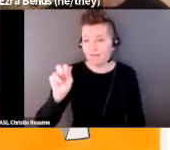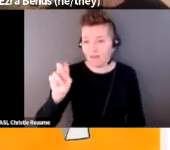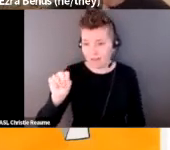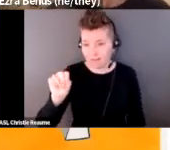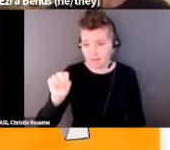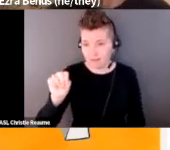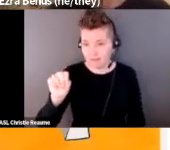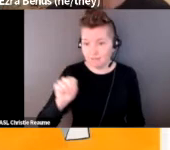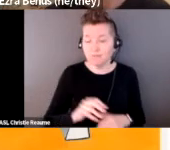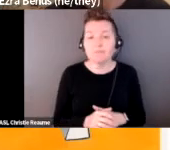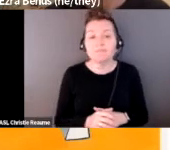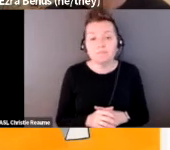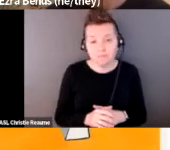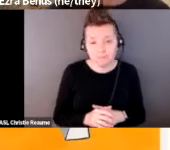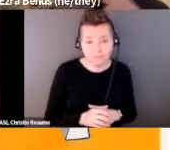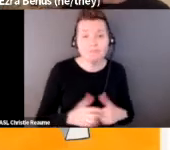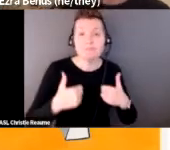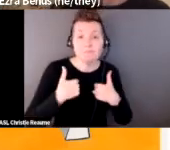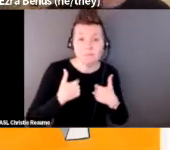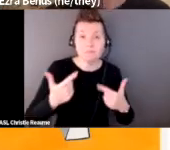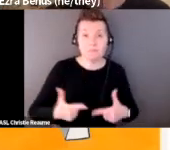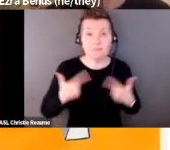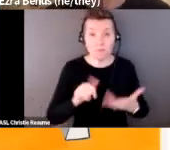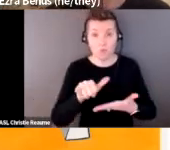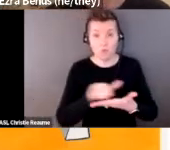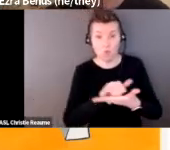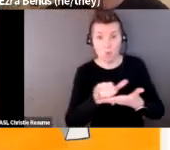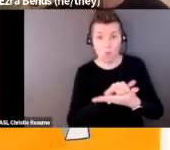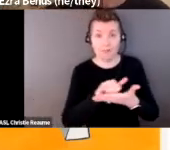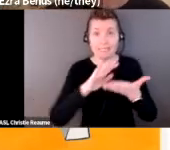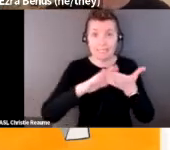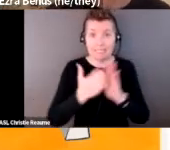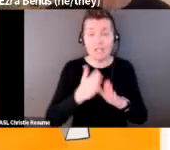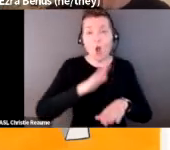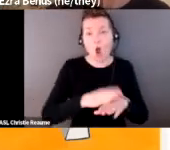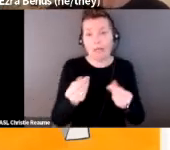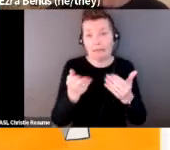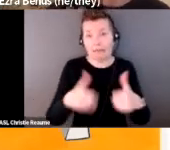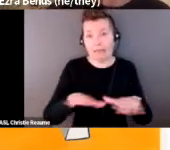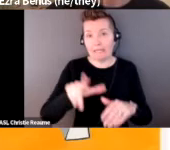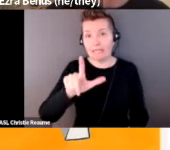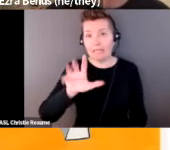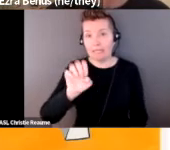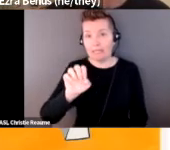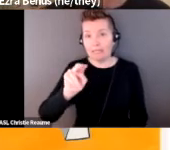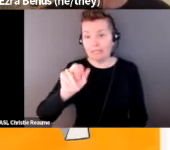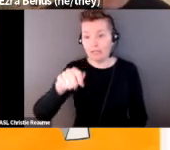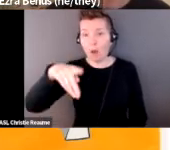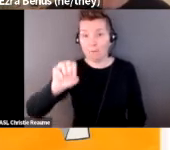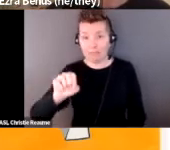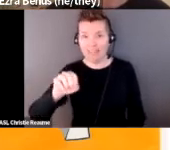a lot of people, I live in New York City, which is on Lenape land, and in Brooklyn proper.